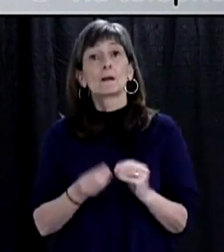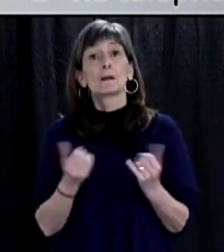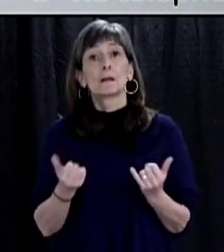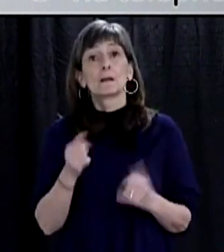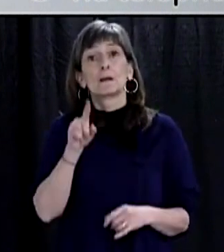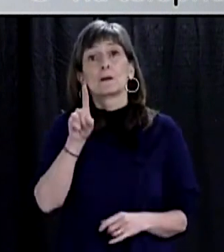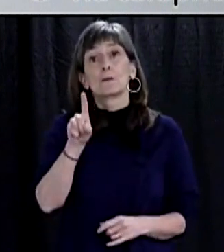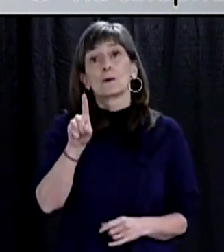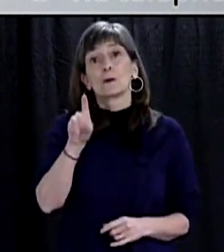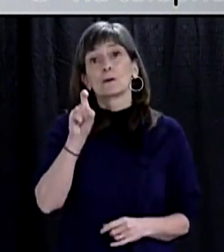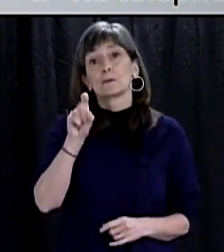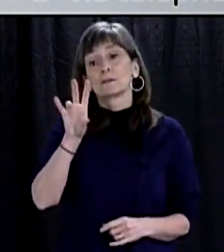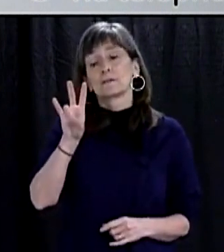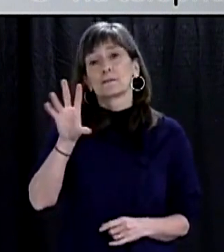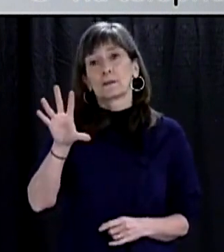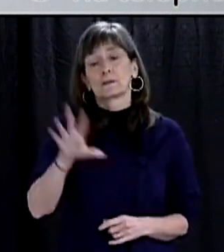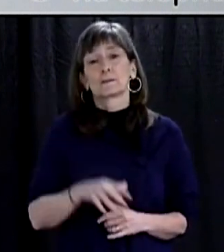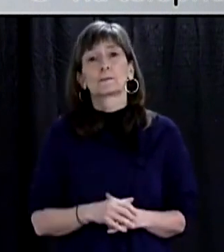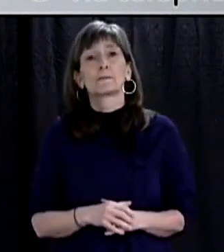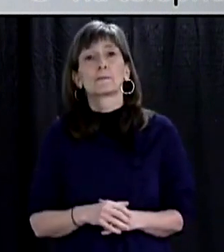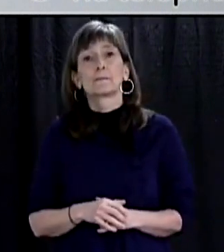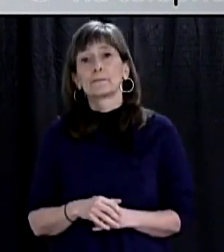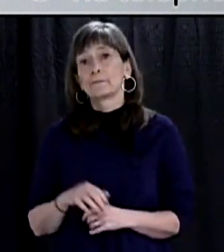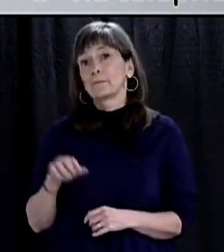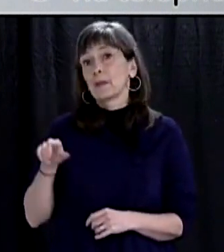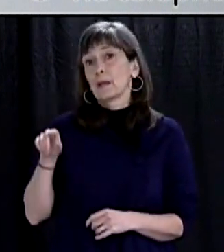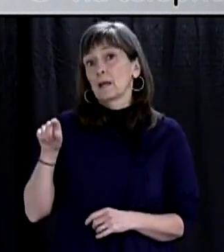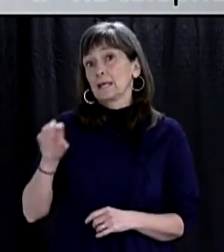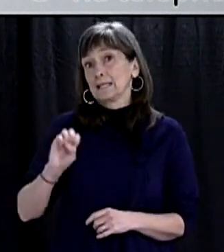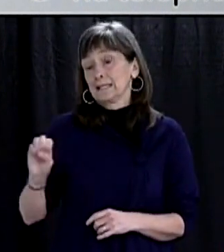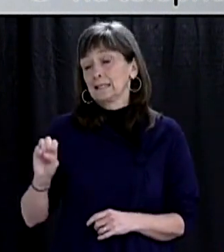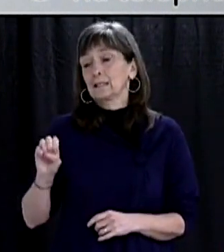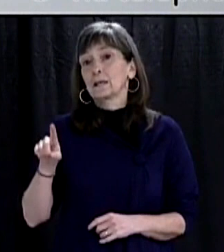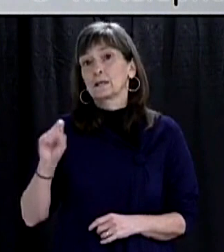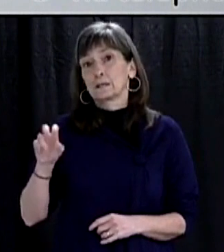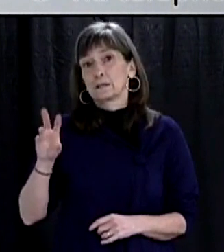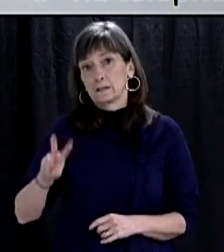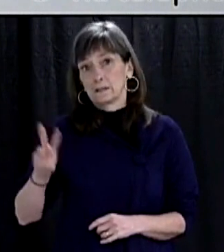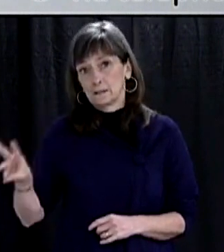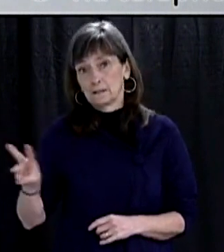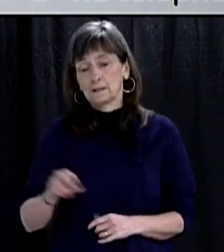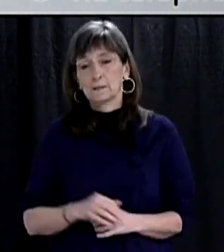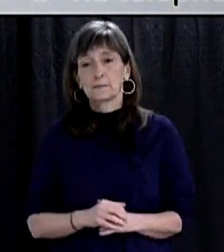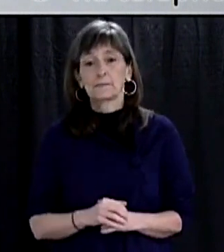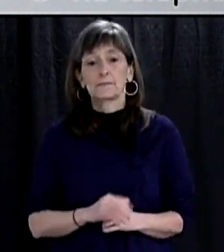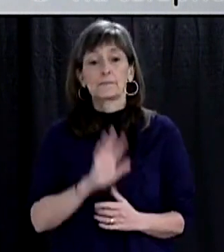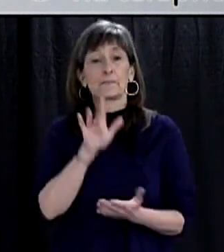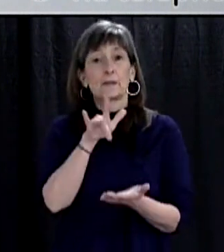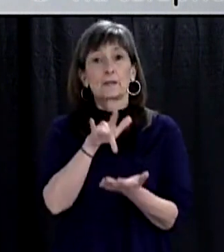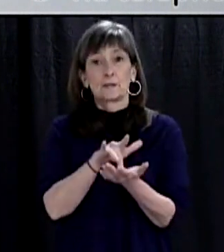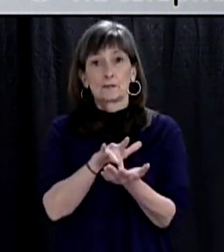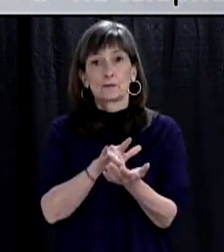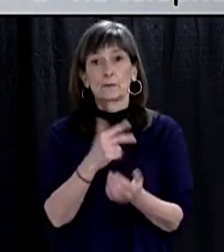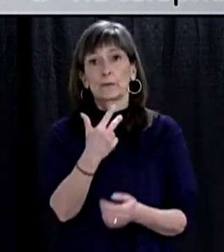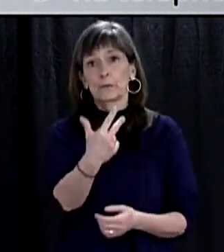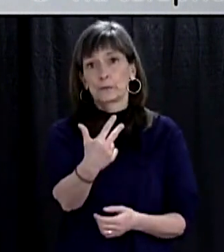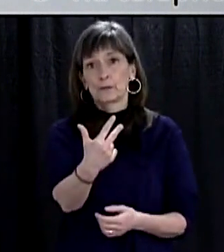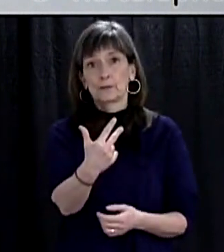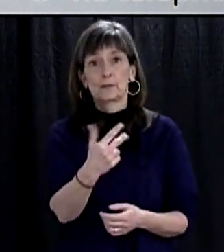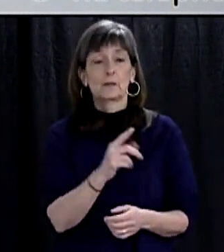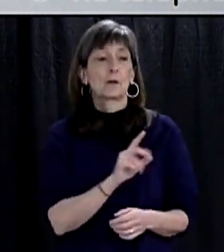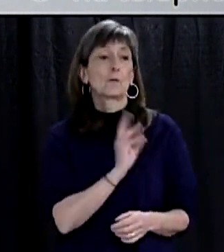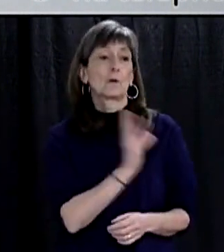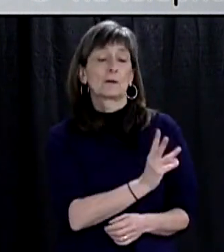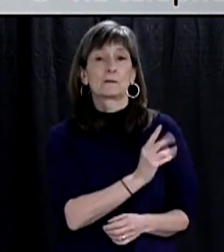is now 175. By region, we have 166 cases in Eastern Health, 3 in Central Health,